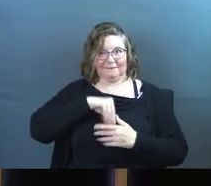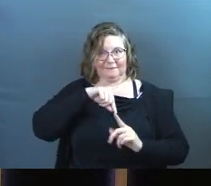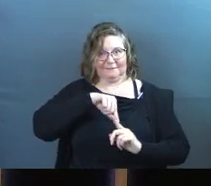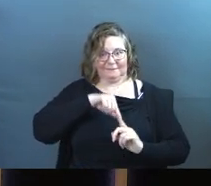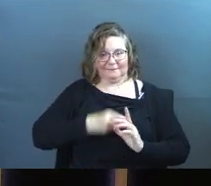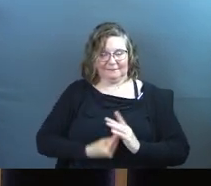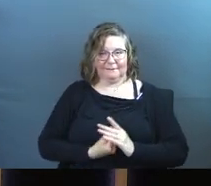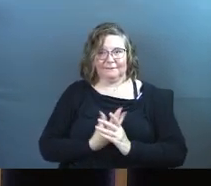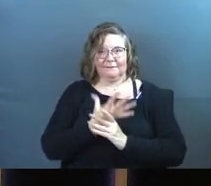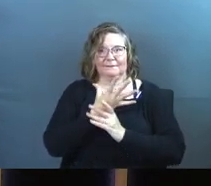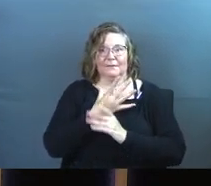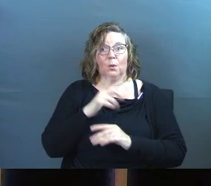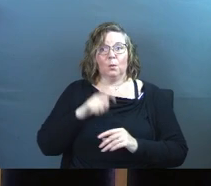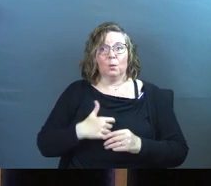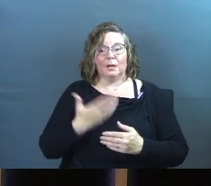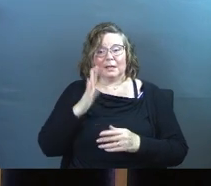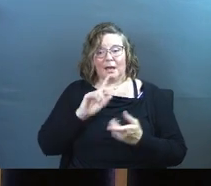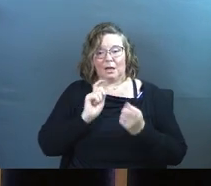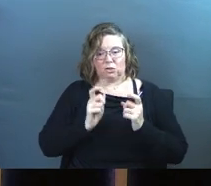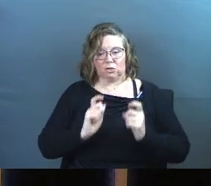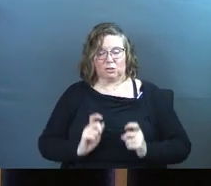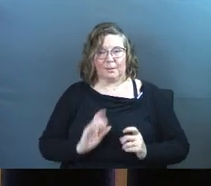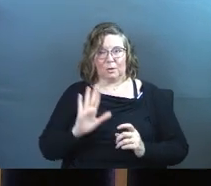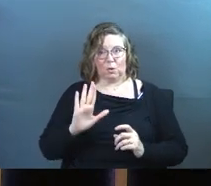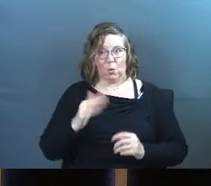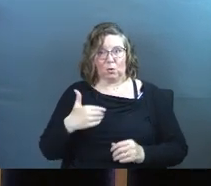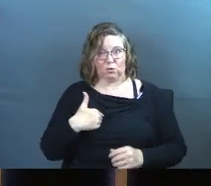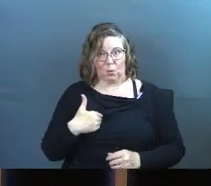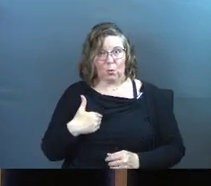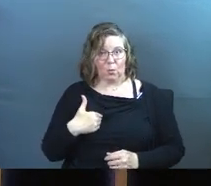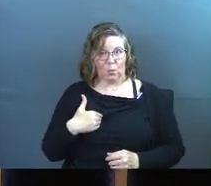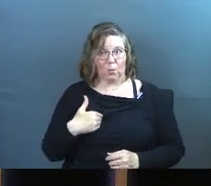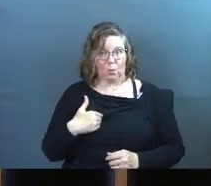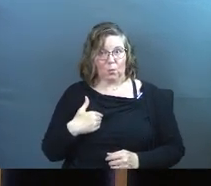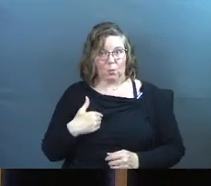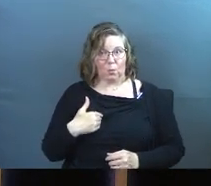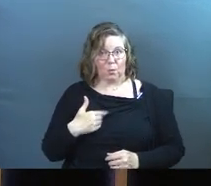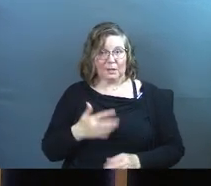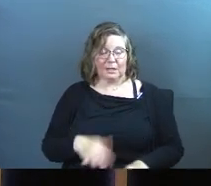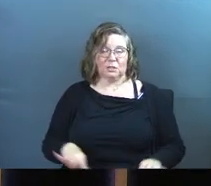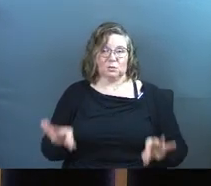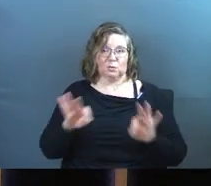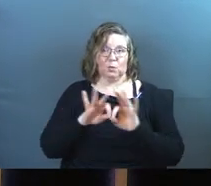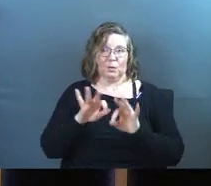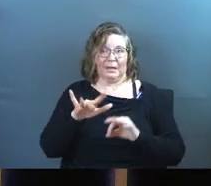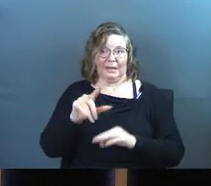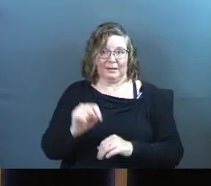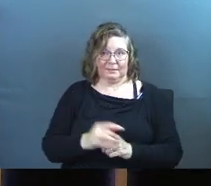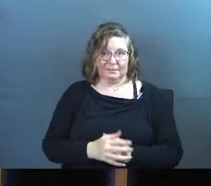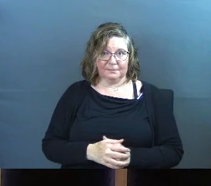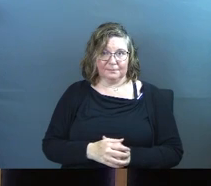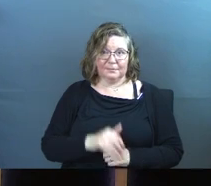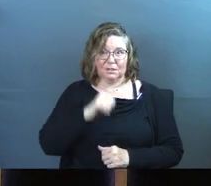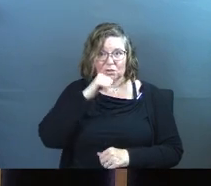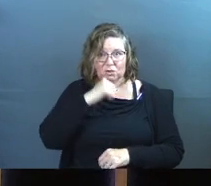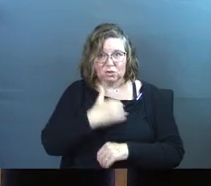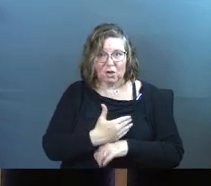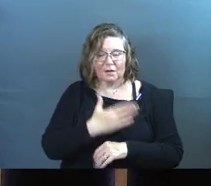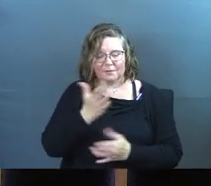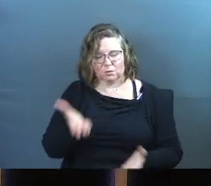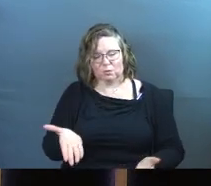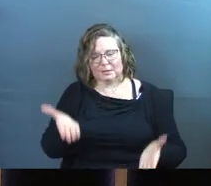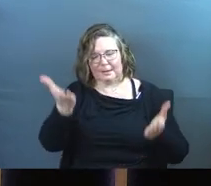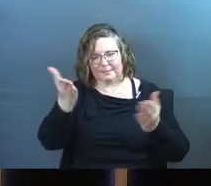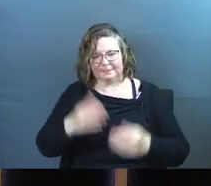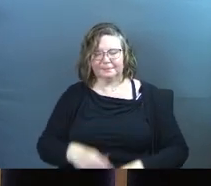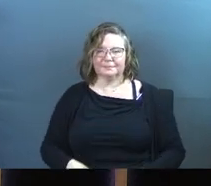We need God shaping your soul, mom. It's worth it. Daughters of God, would you